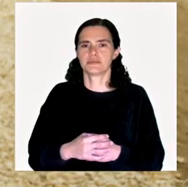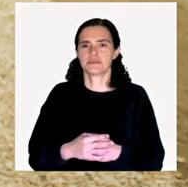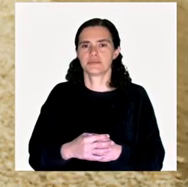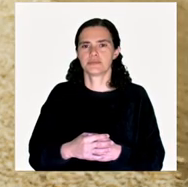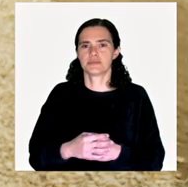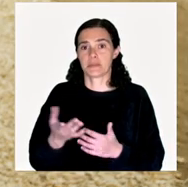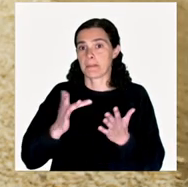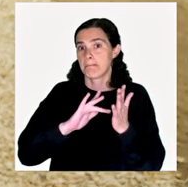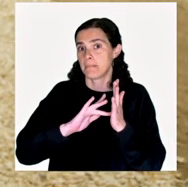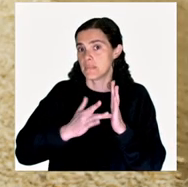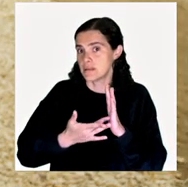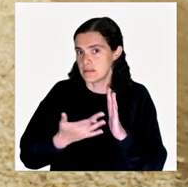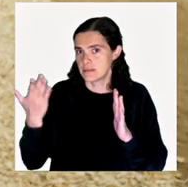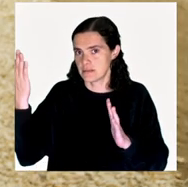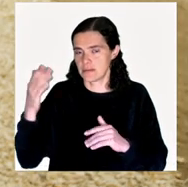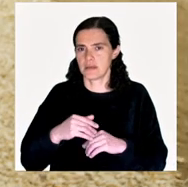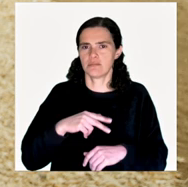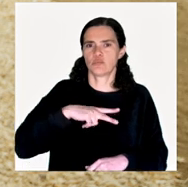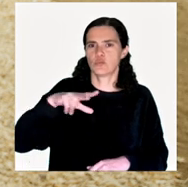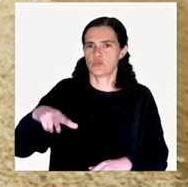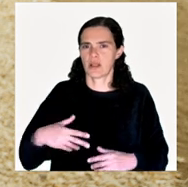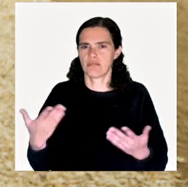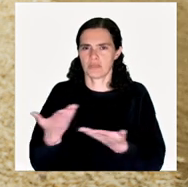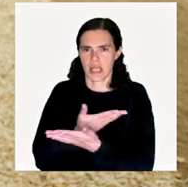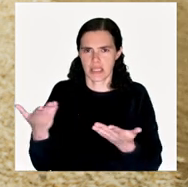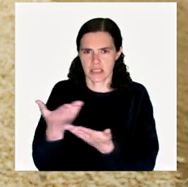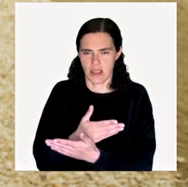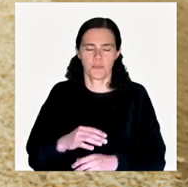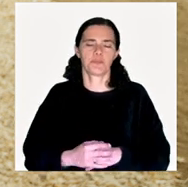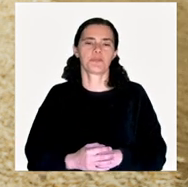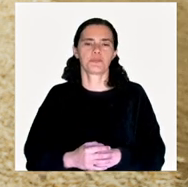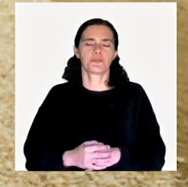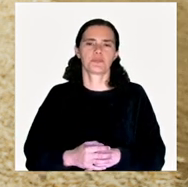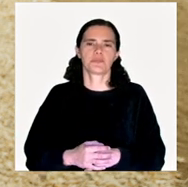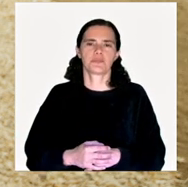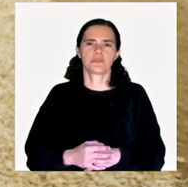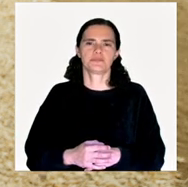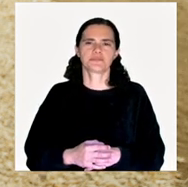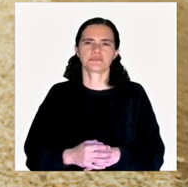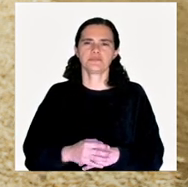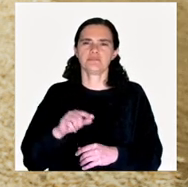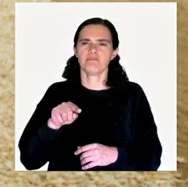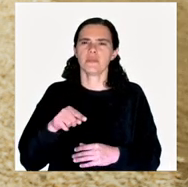the the Brazil-Portuguese relationship.